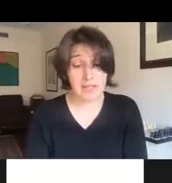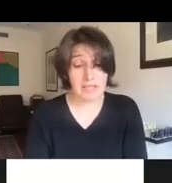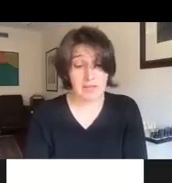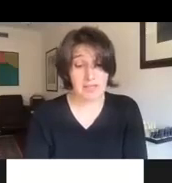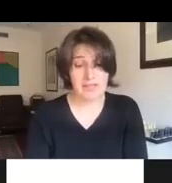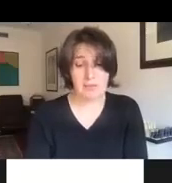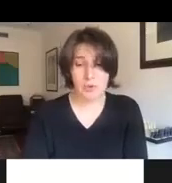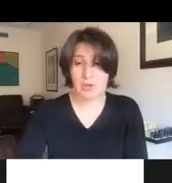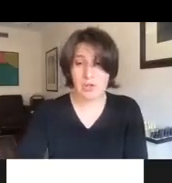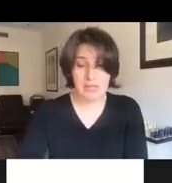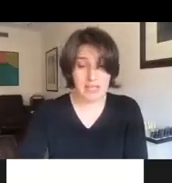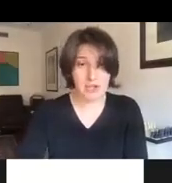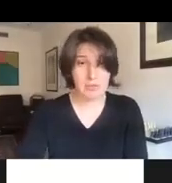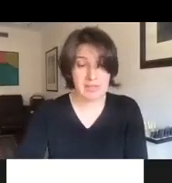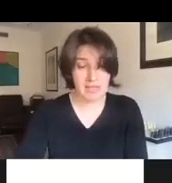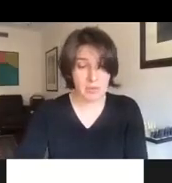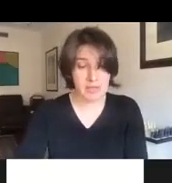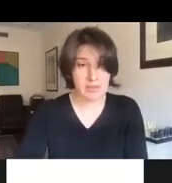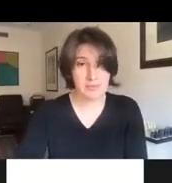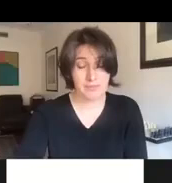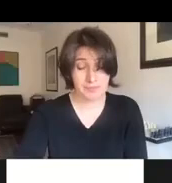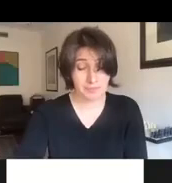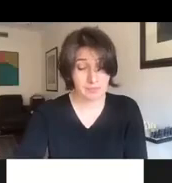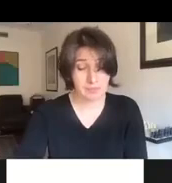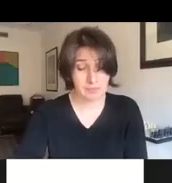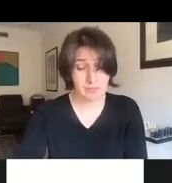in the middle as an emotional combination sequence.